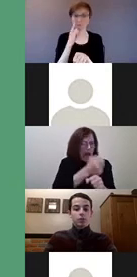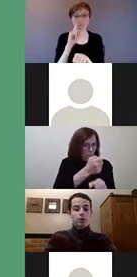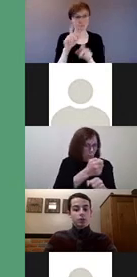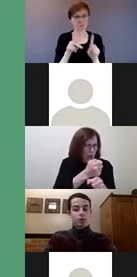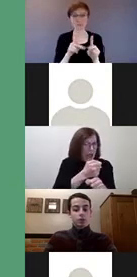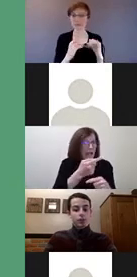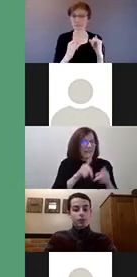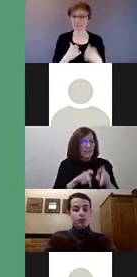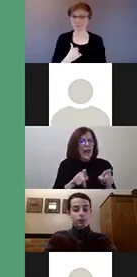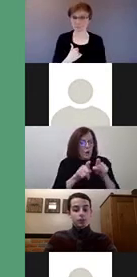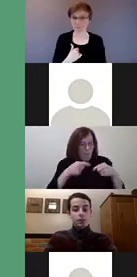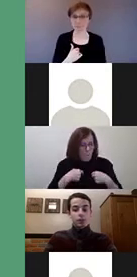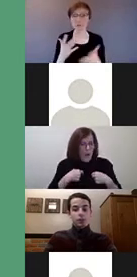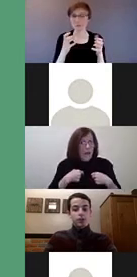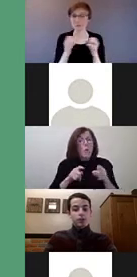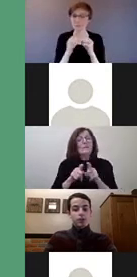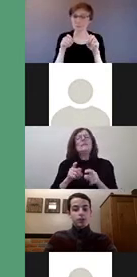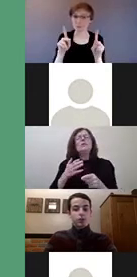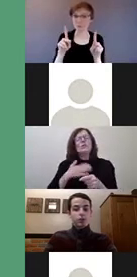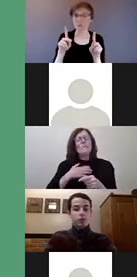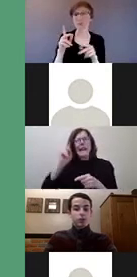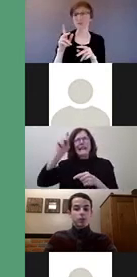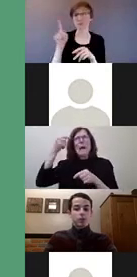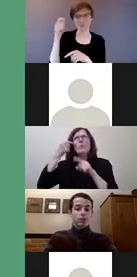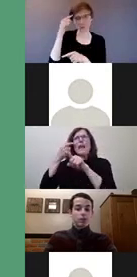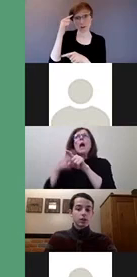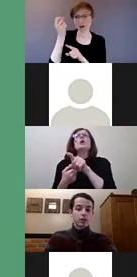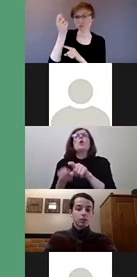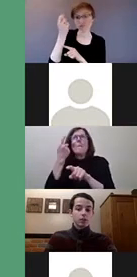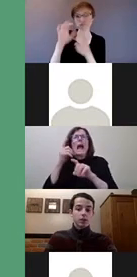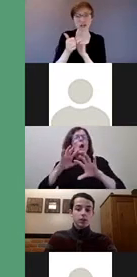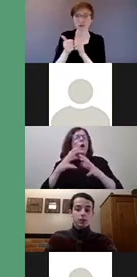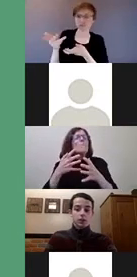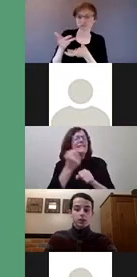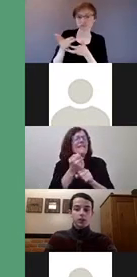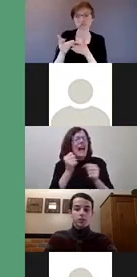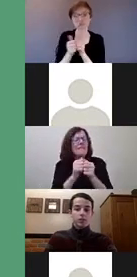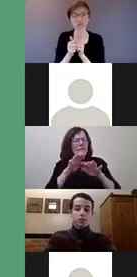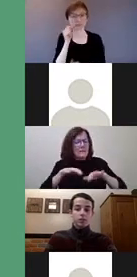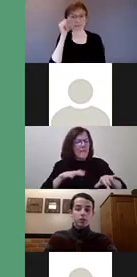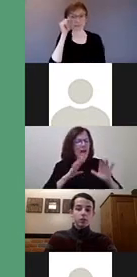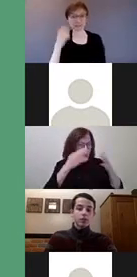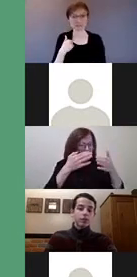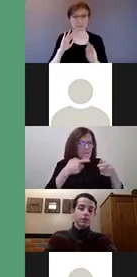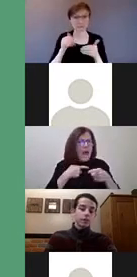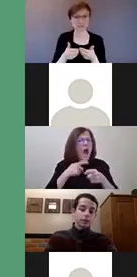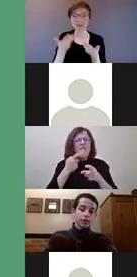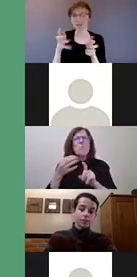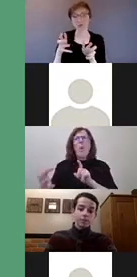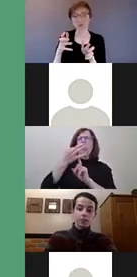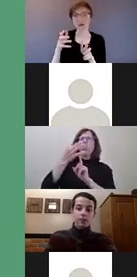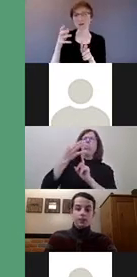employers and employees so they understand how to work with teens with autism so they don't bully me or treat me unfairly.